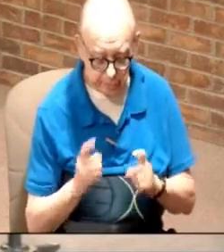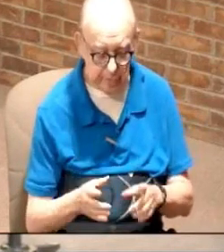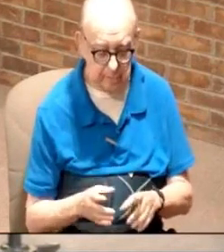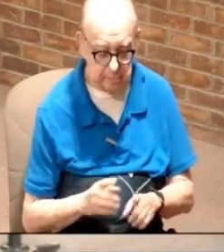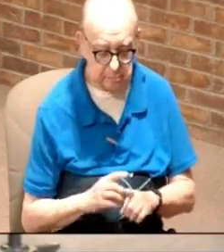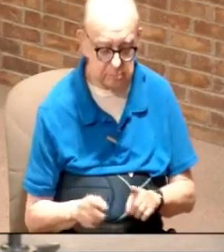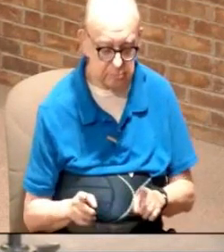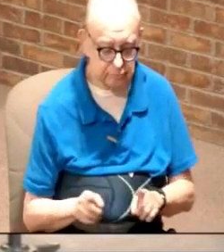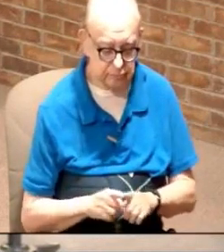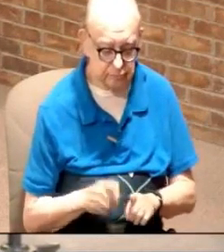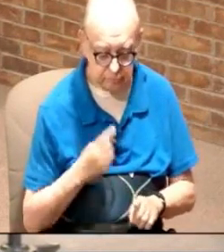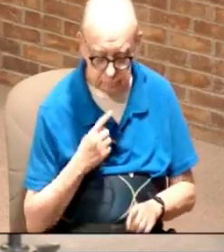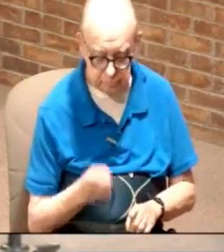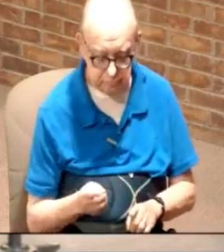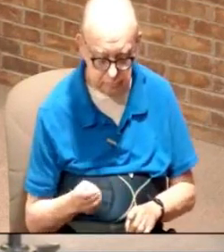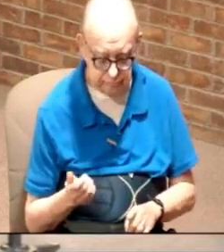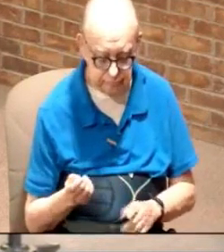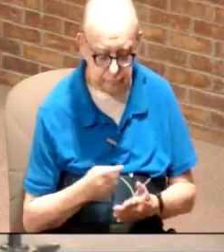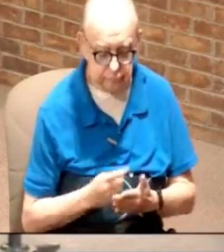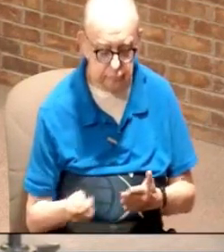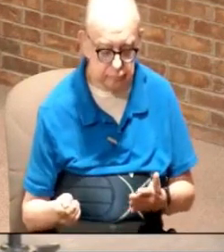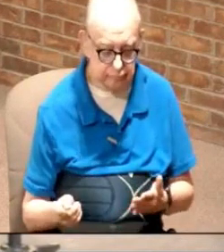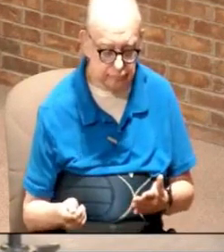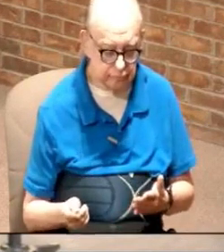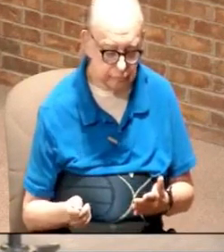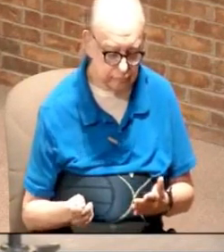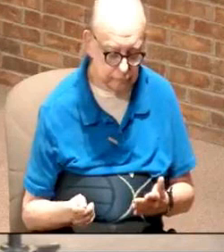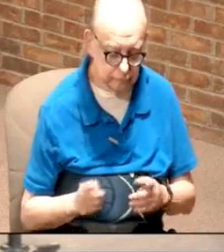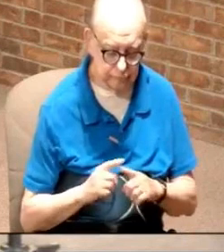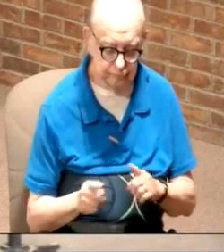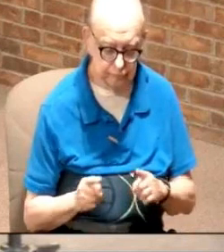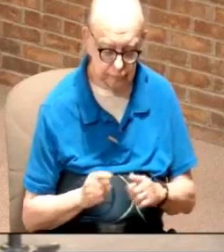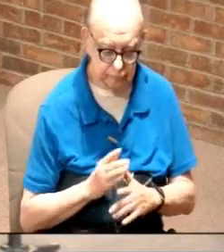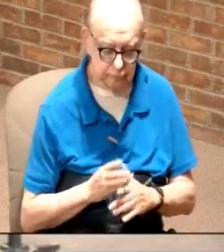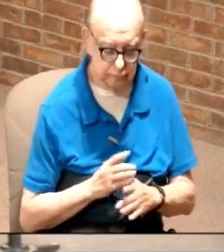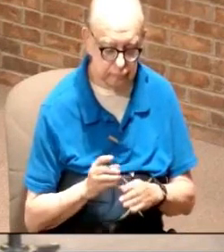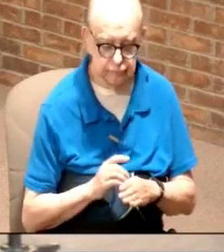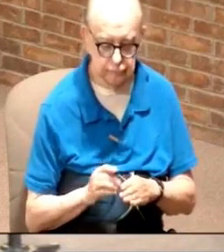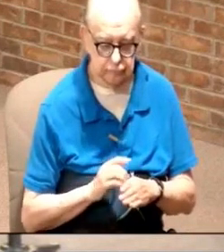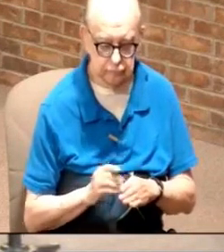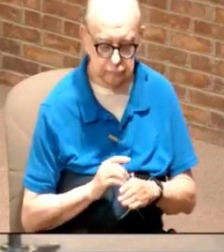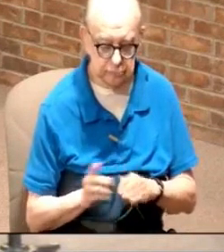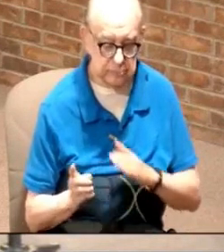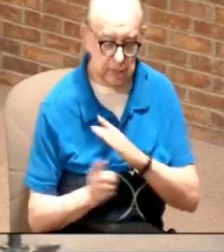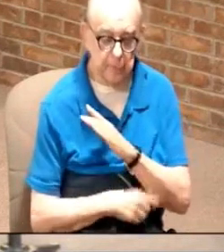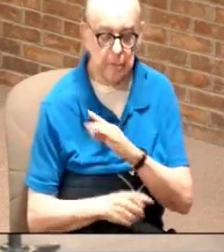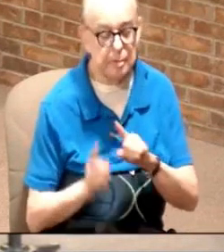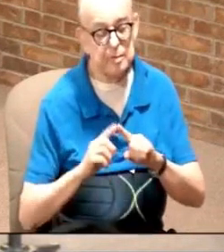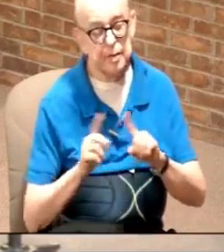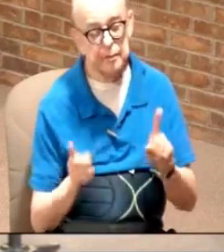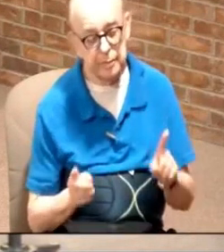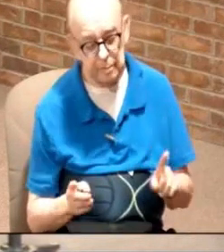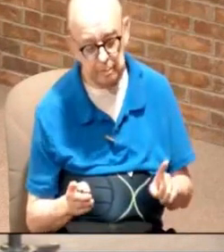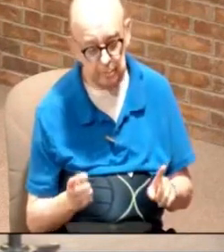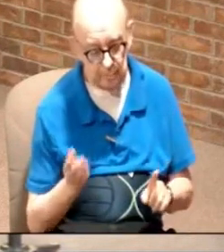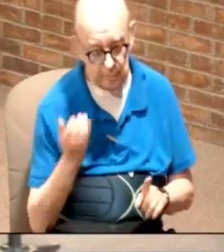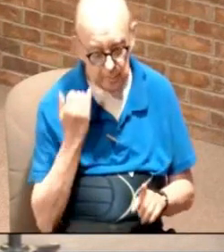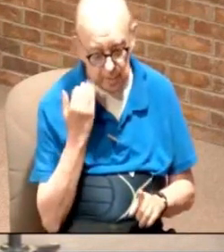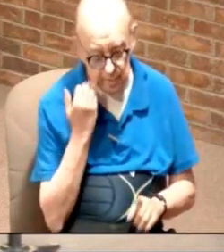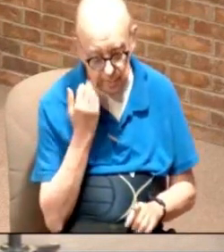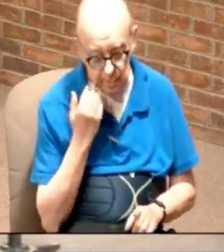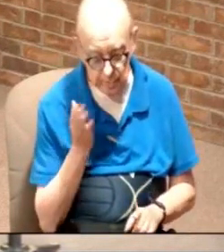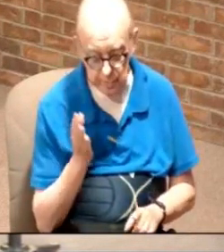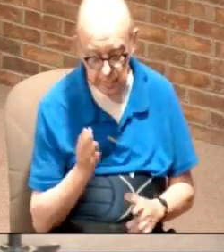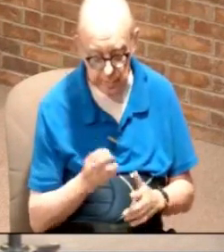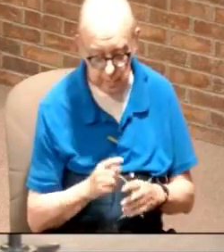but as I've been telling you the last couple of weeks there is a difference between discipline and punishment and if you don't know the